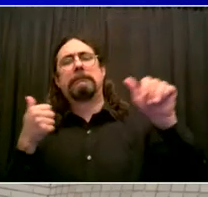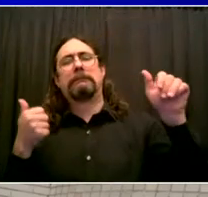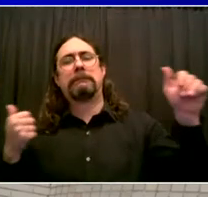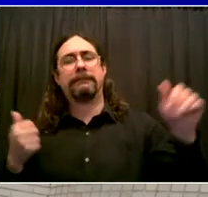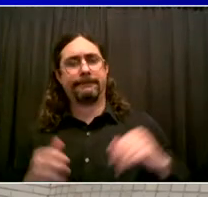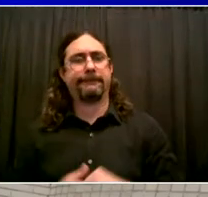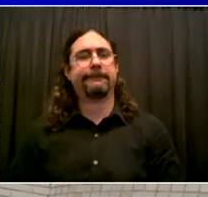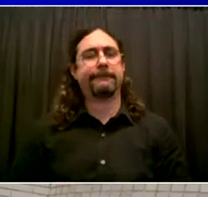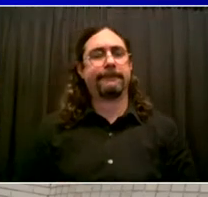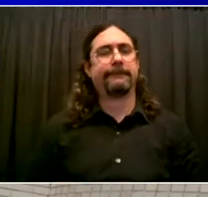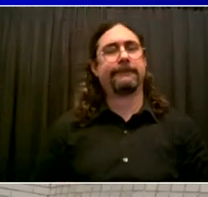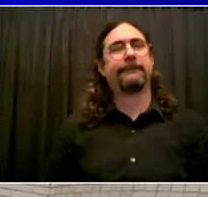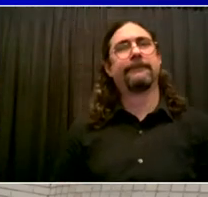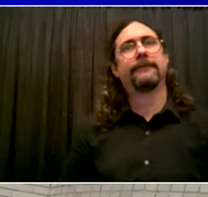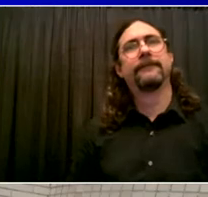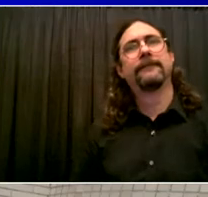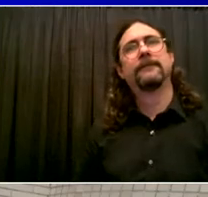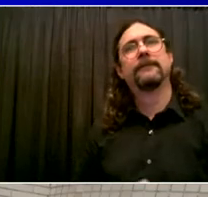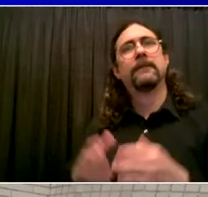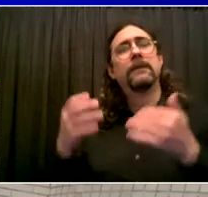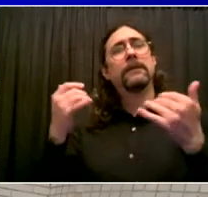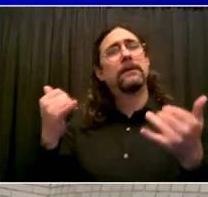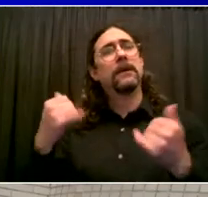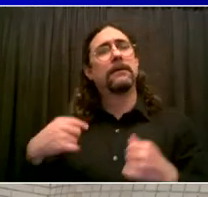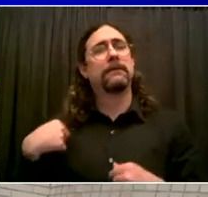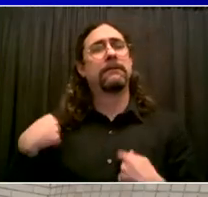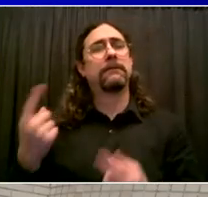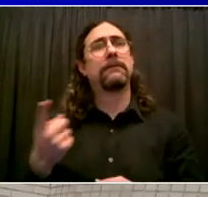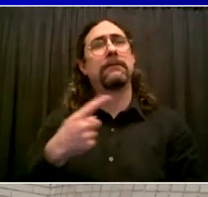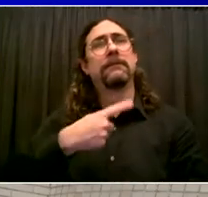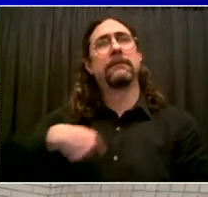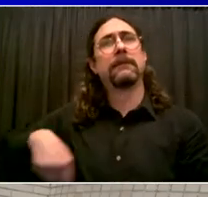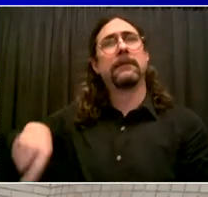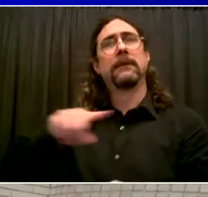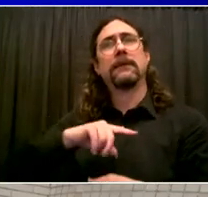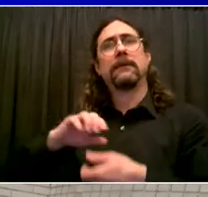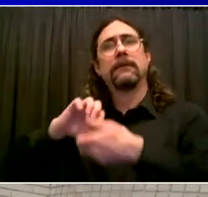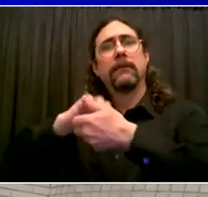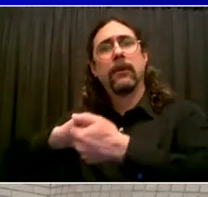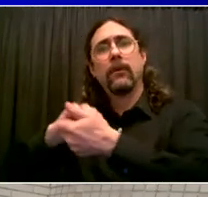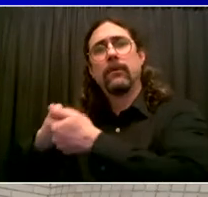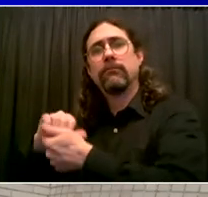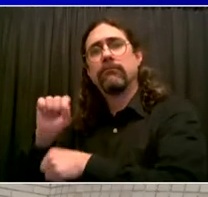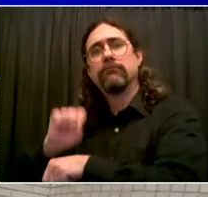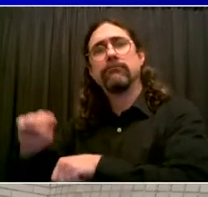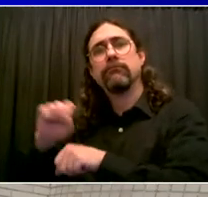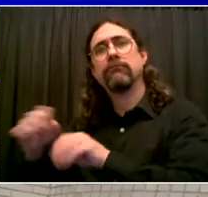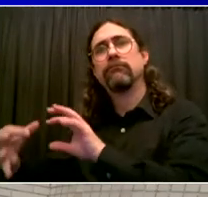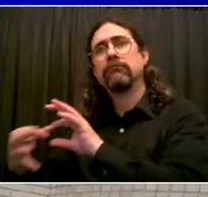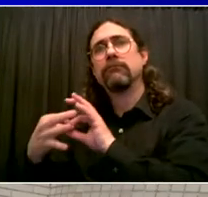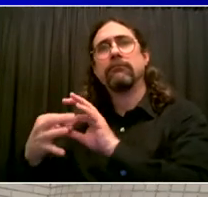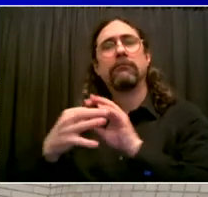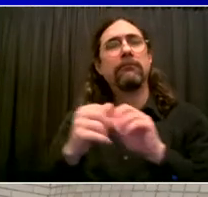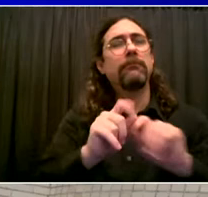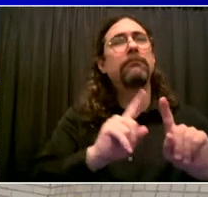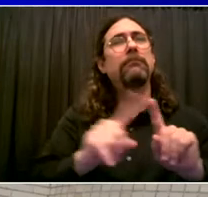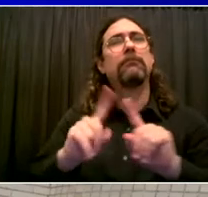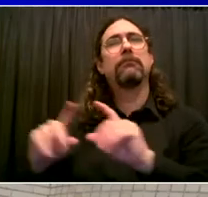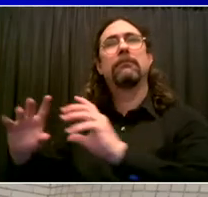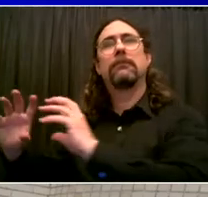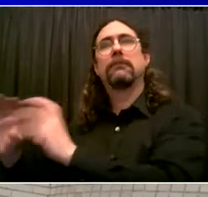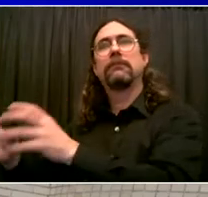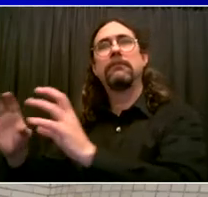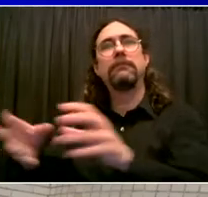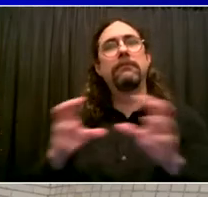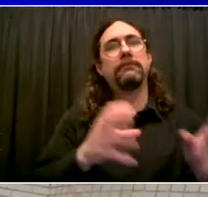Hospitals, taking advantage of the massive tele-mental health support system Health and Hospitals has created over the past year.